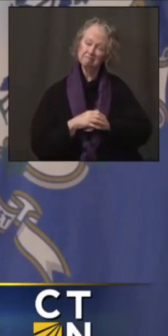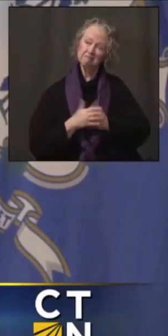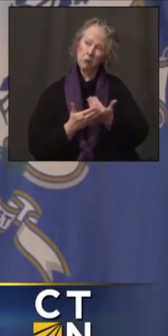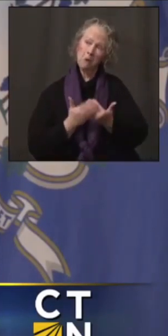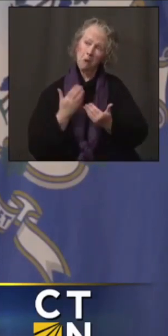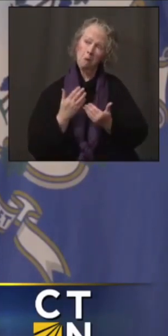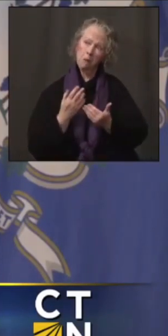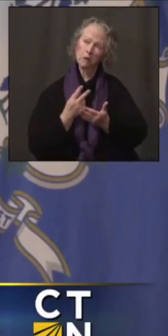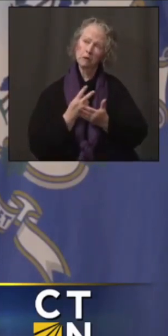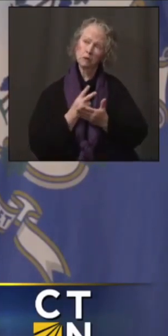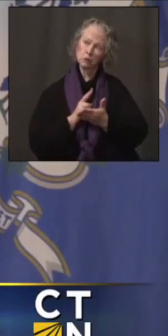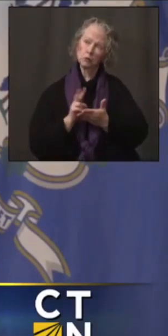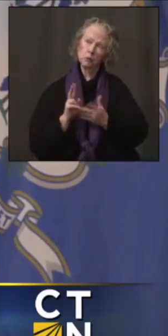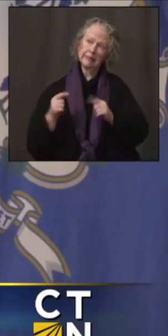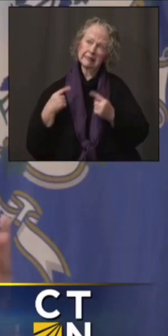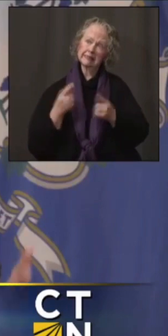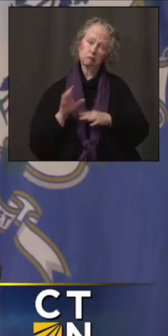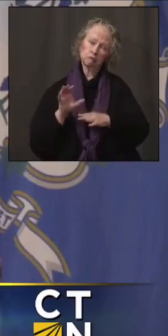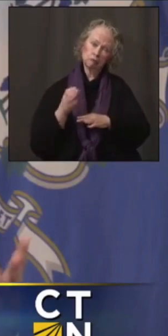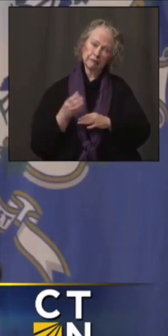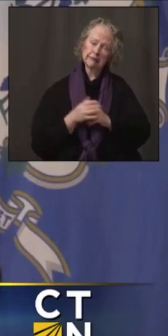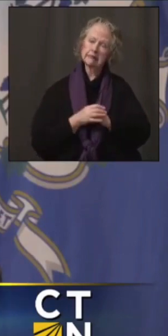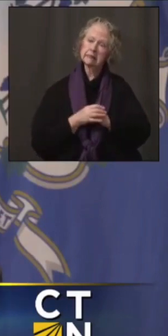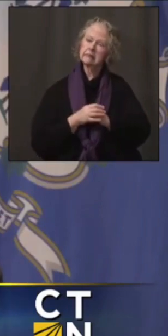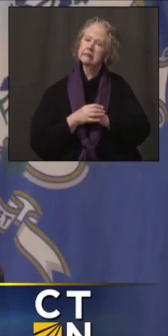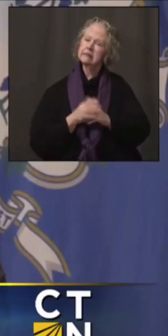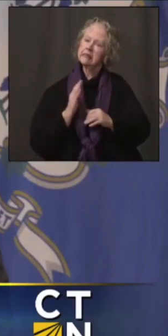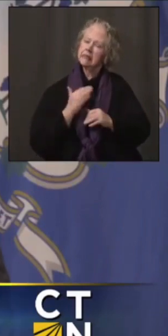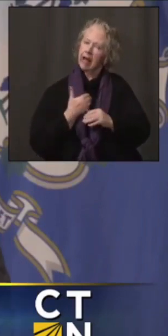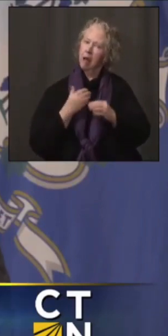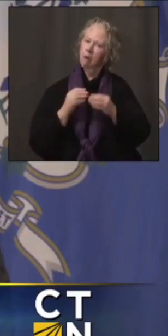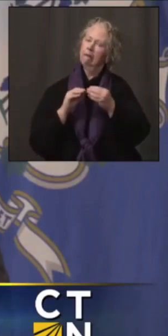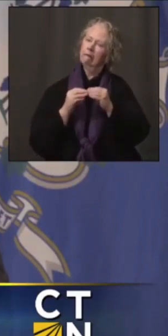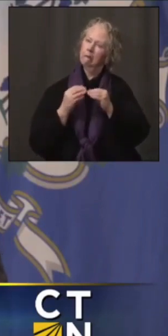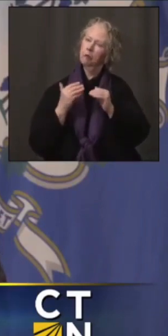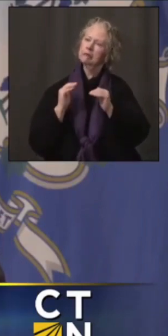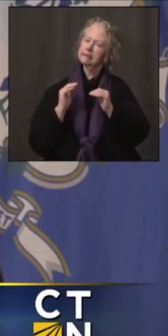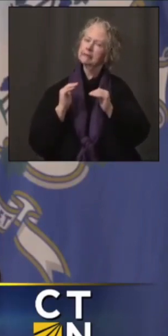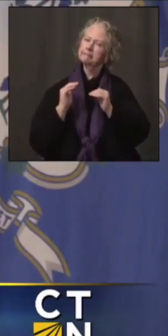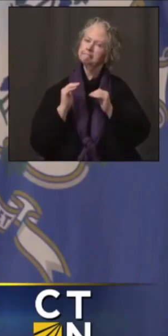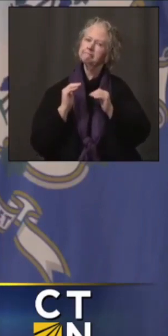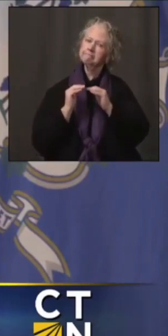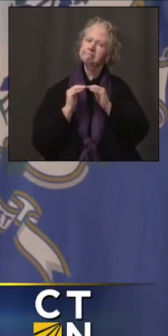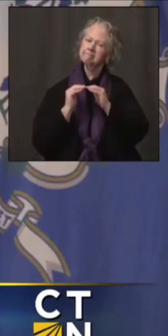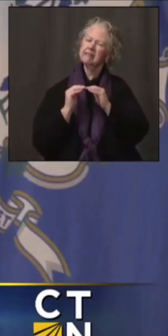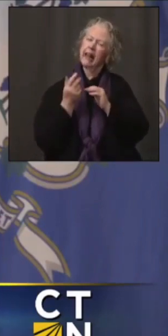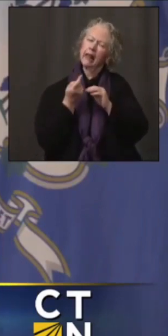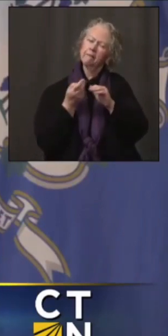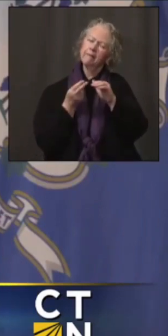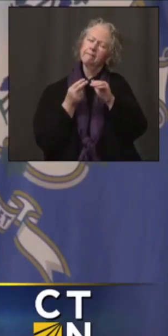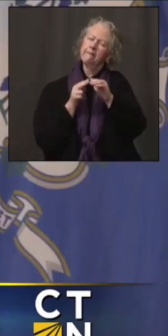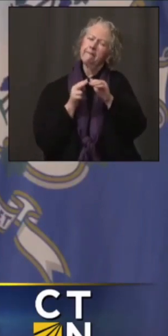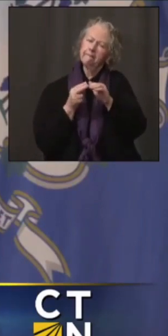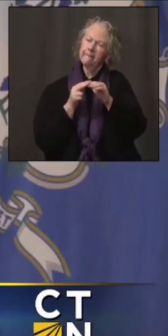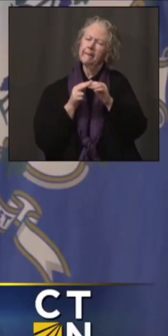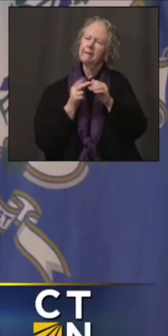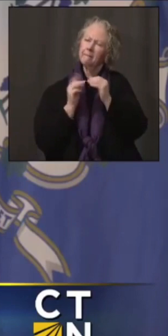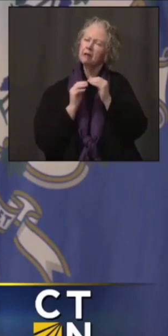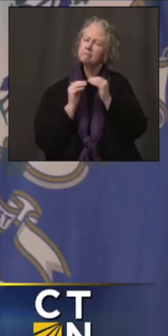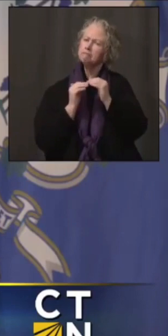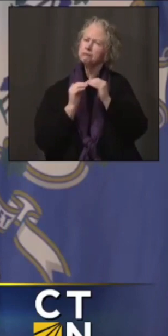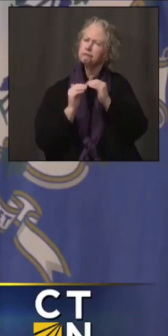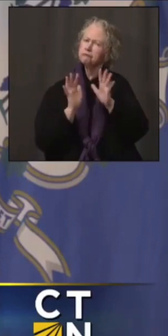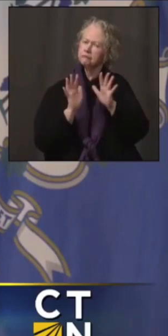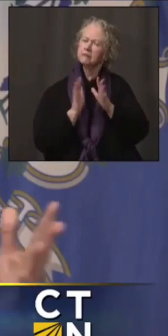since Christmas. And our numbers are still relatively stable. Deirdre says ticking up a little bit. I see